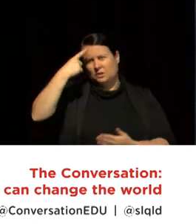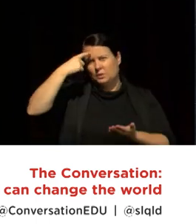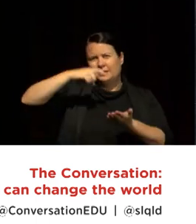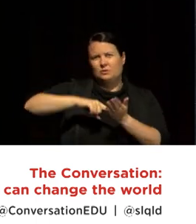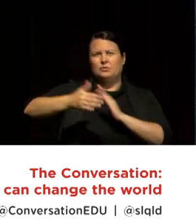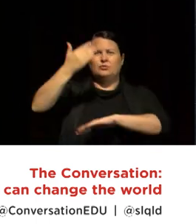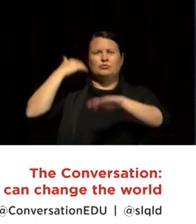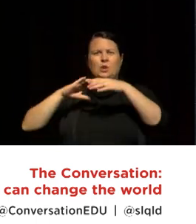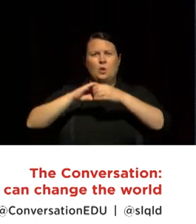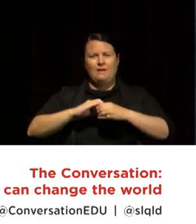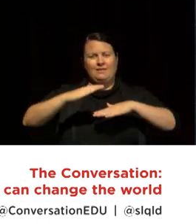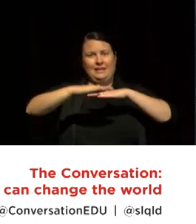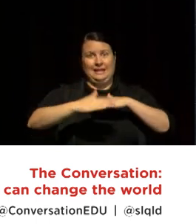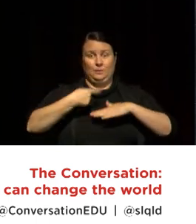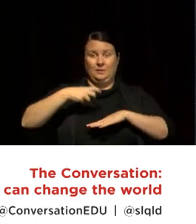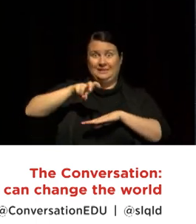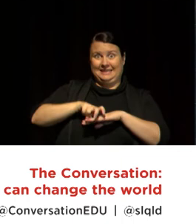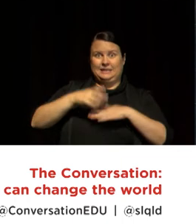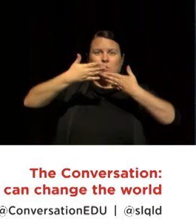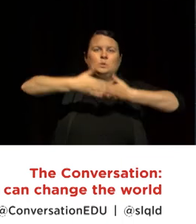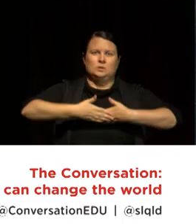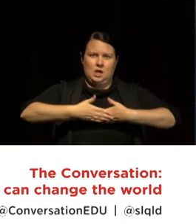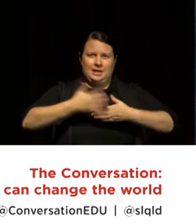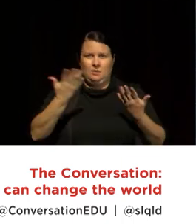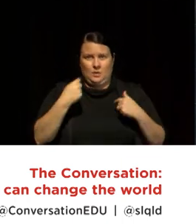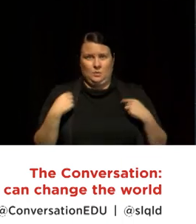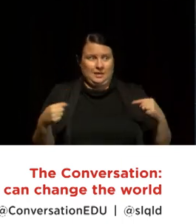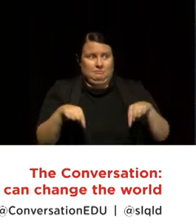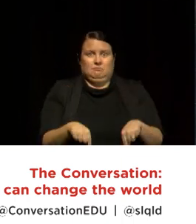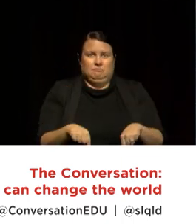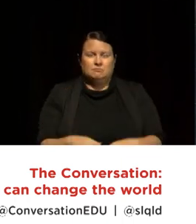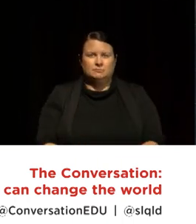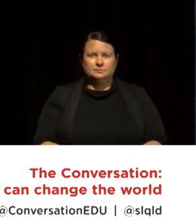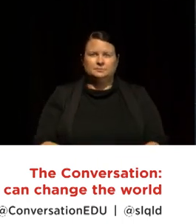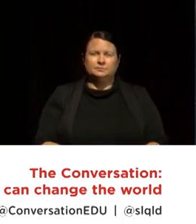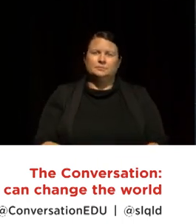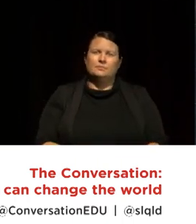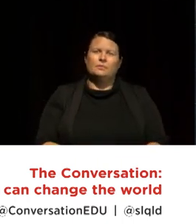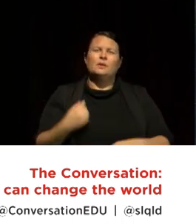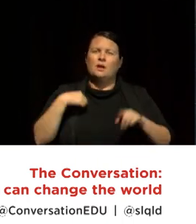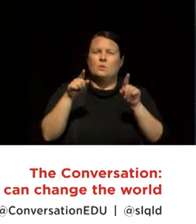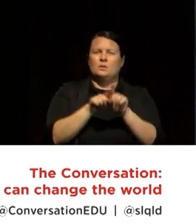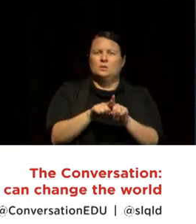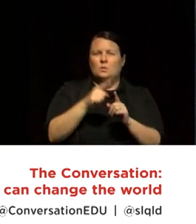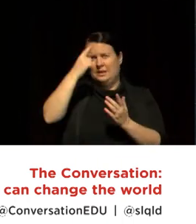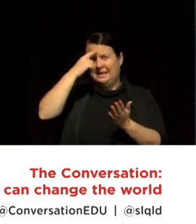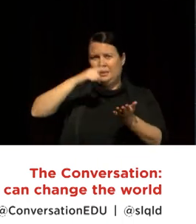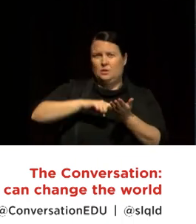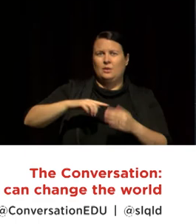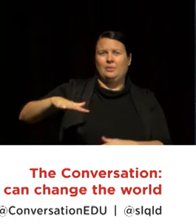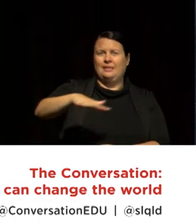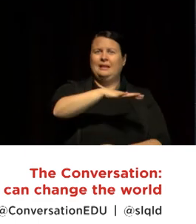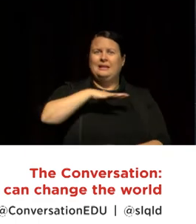owners of the land upon which I sit and we gather tonight. And in doing so, also acknowledge the lands of